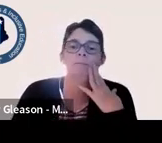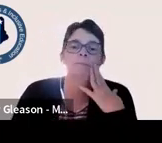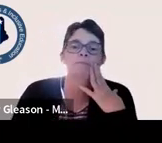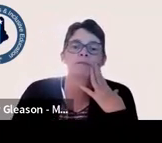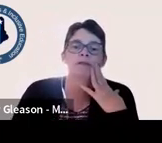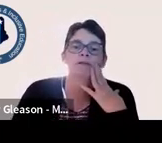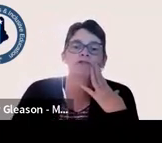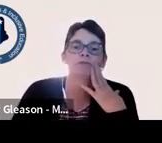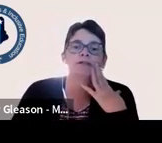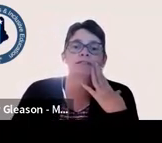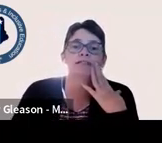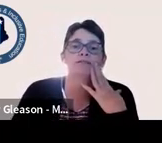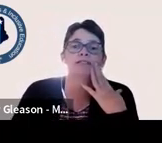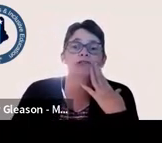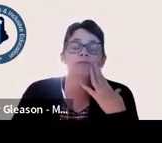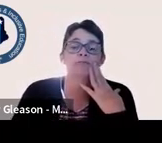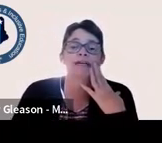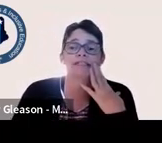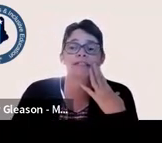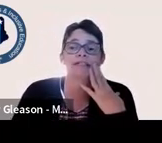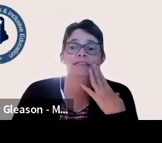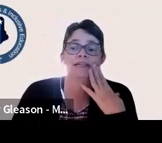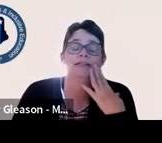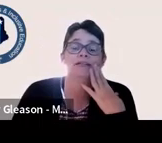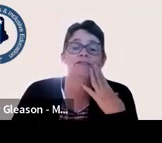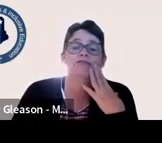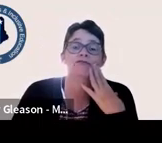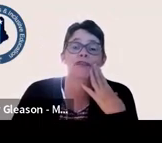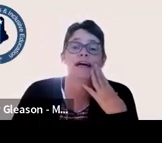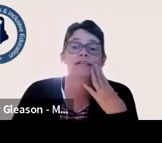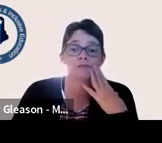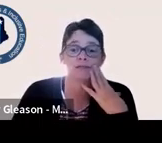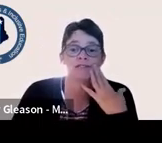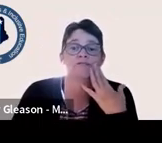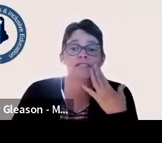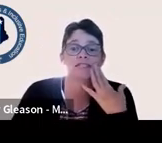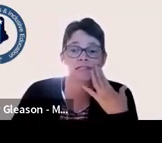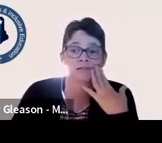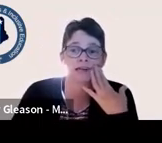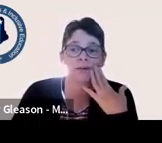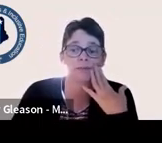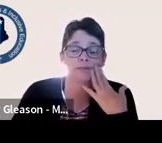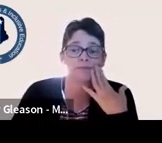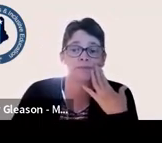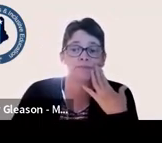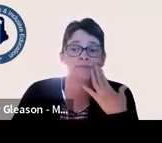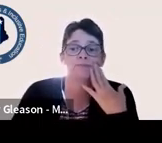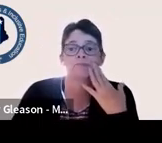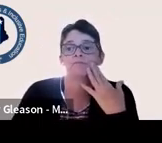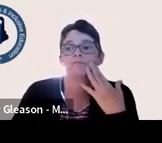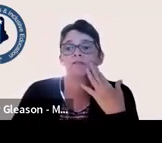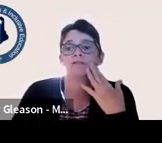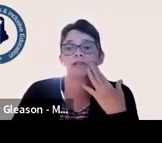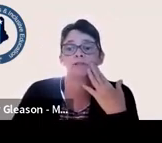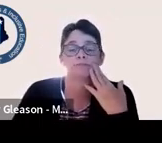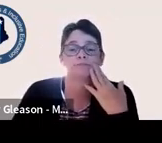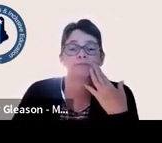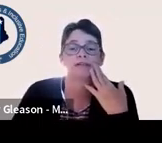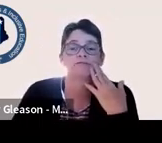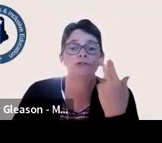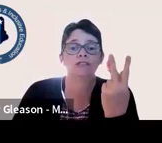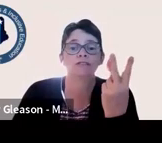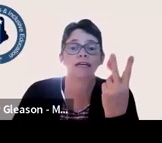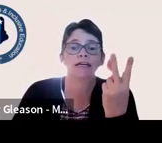that in a minute so your present level is your baseline data for that specific skill gap so